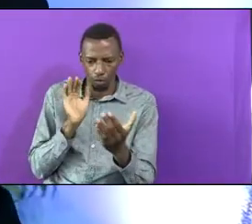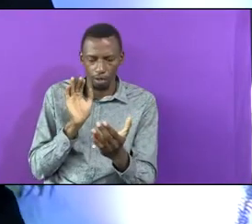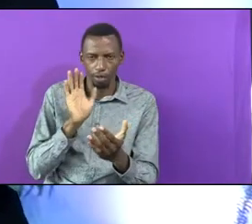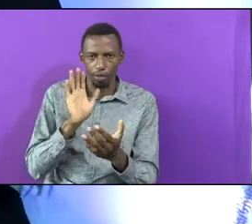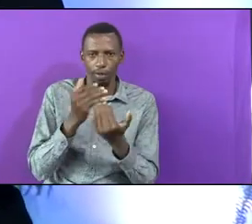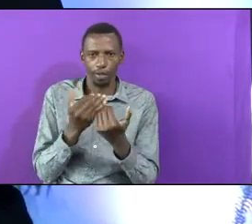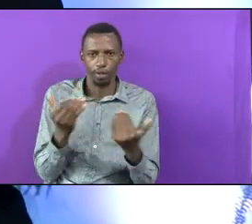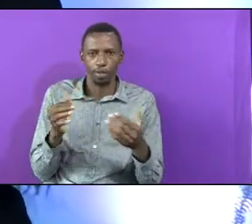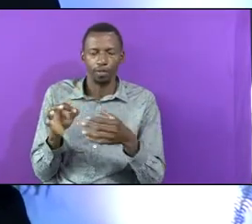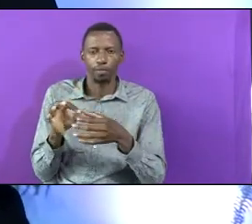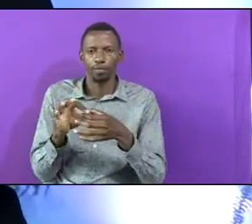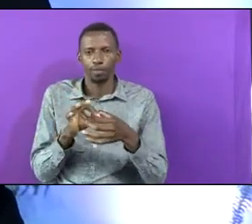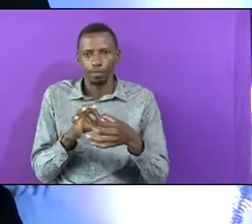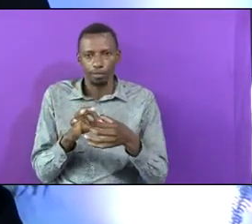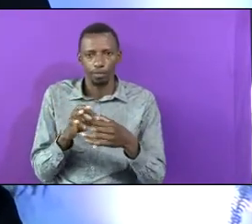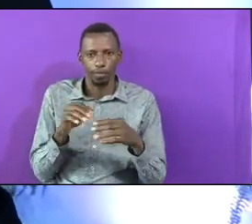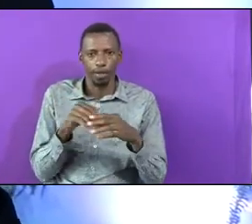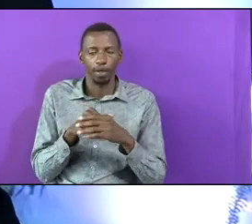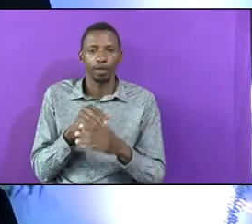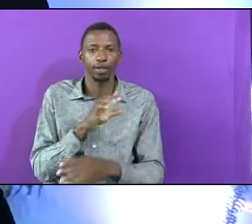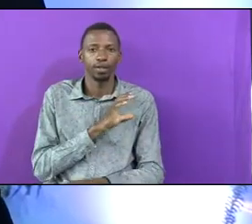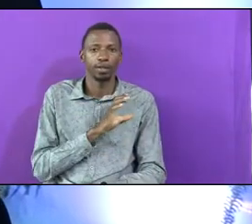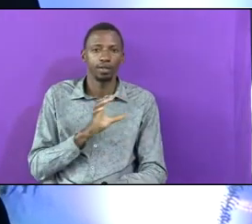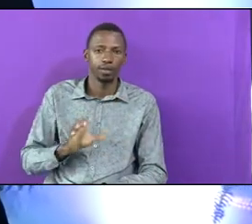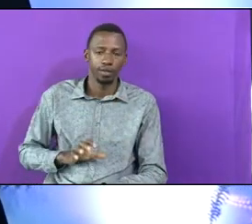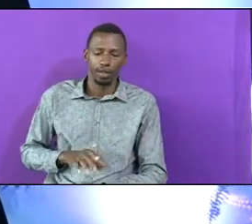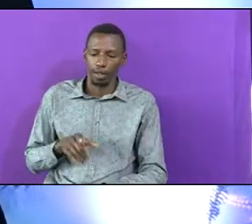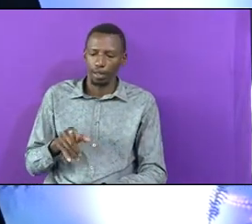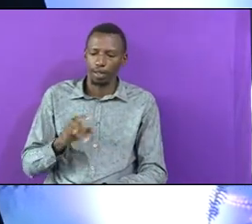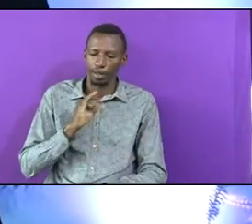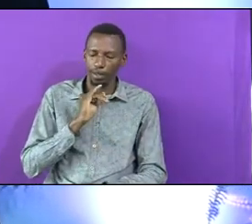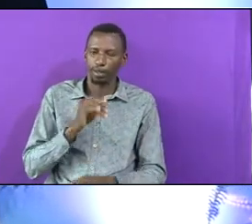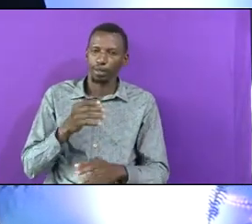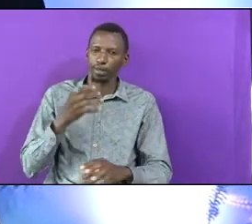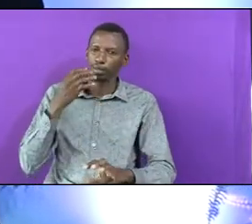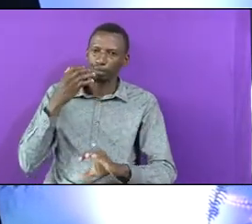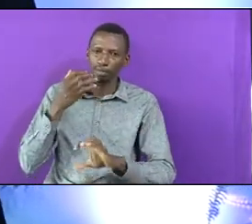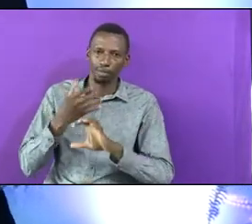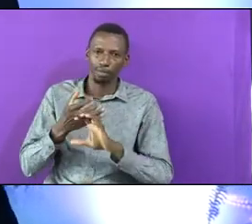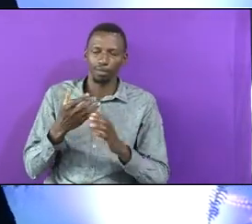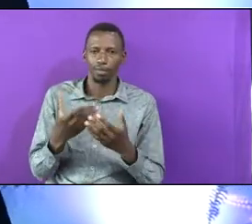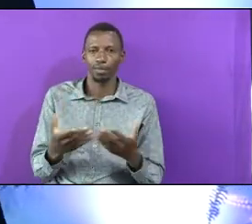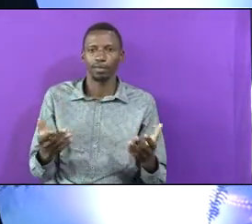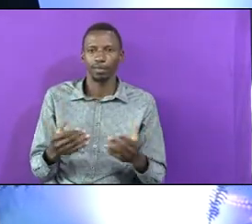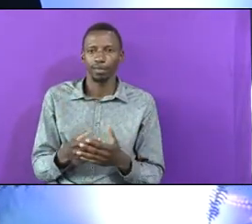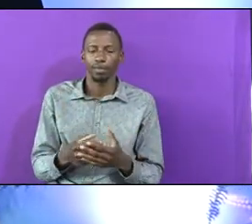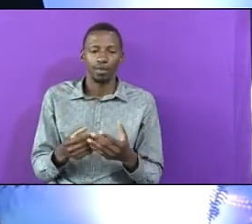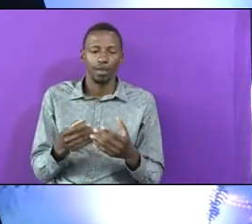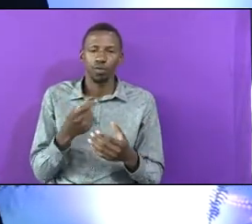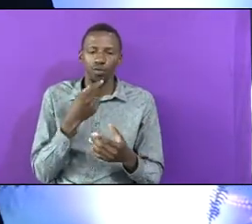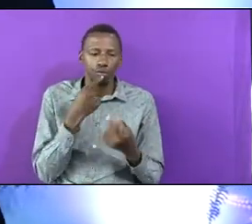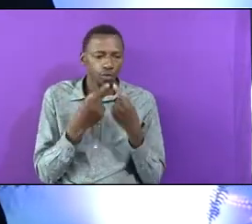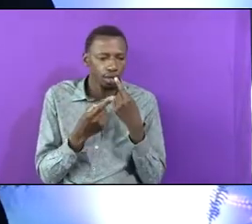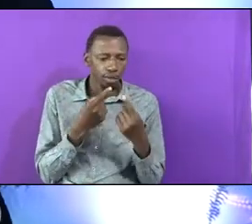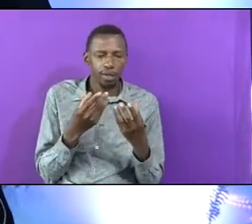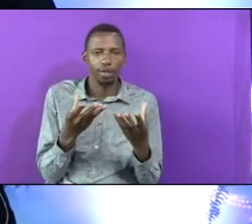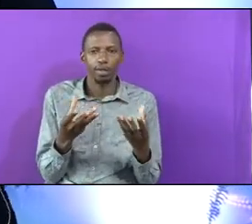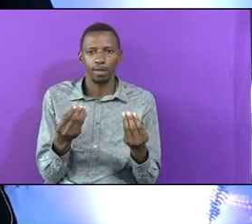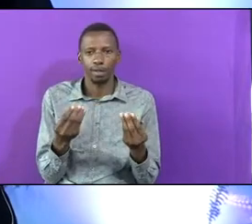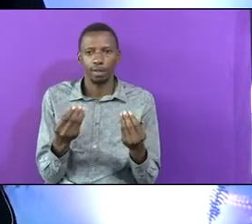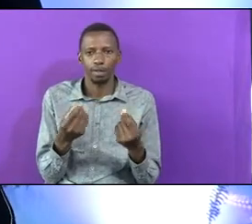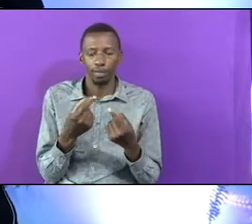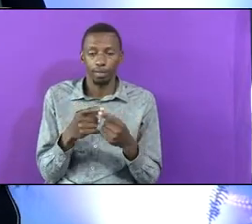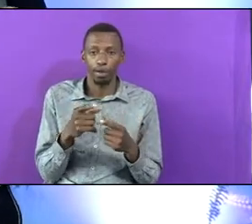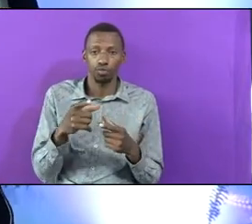United In Christ Is The Hardest Thing It Is Easy To Sing But To